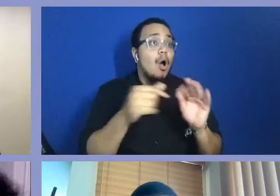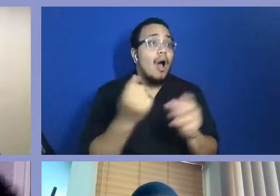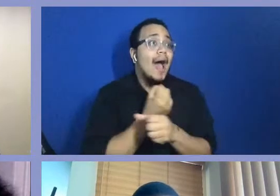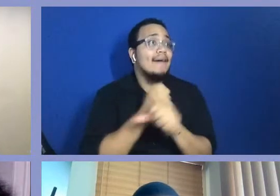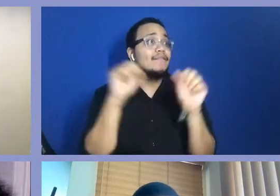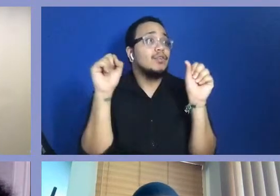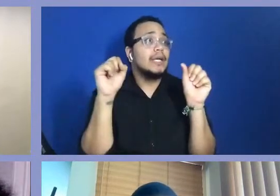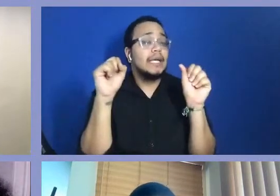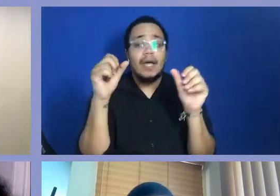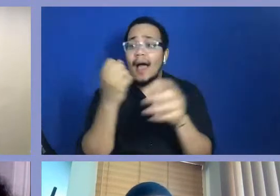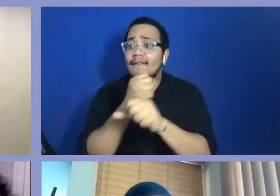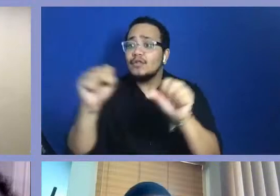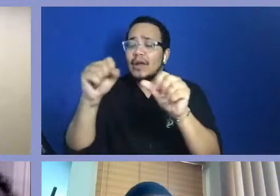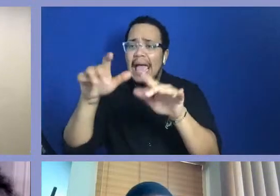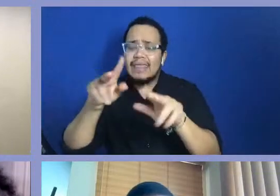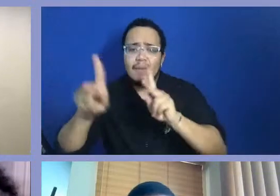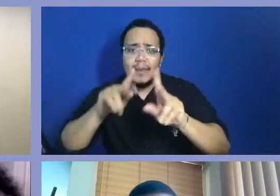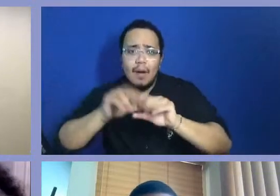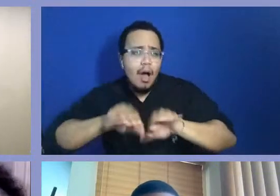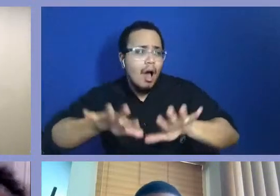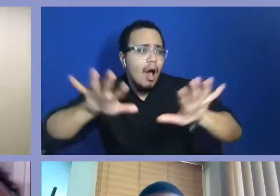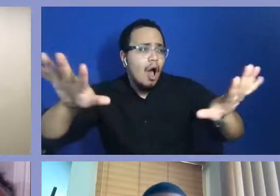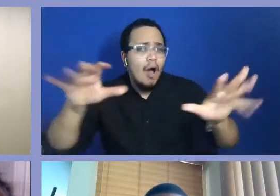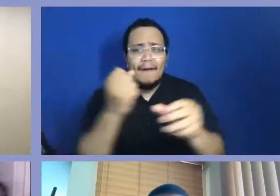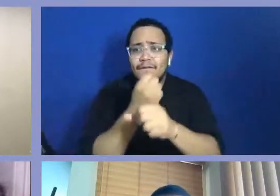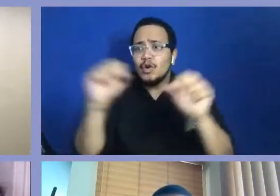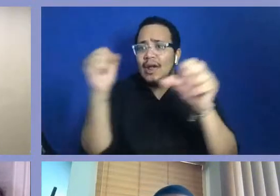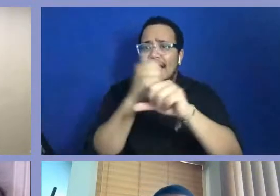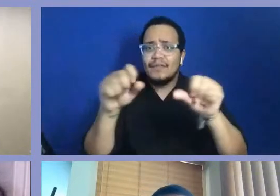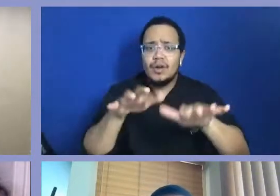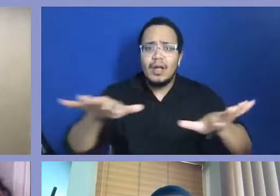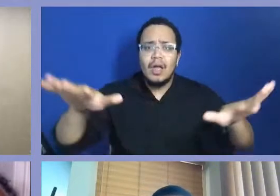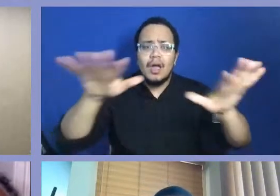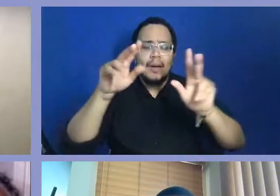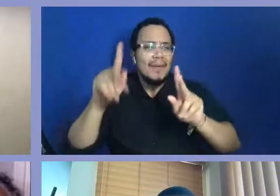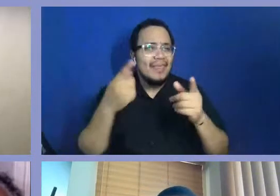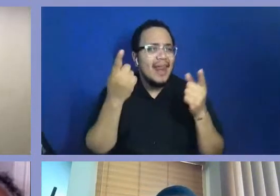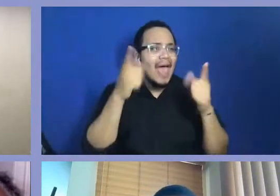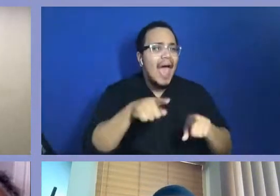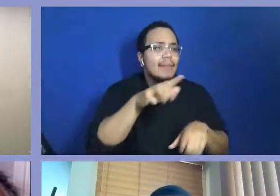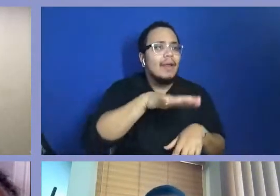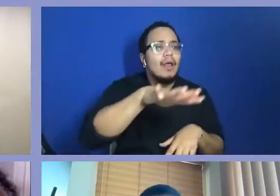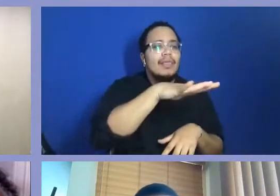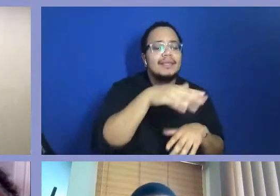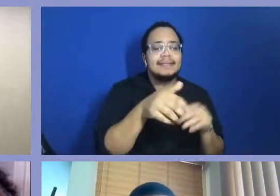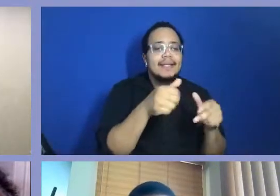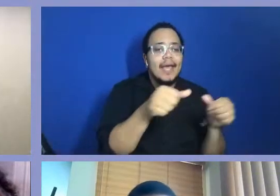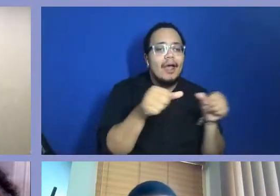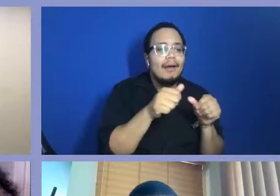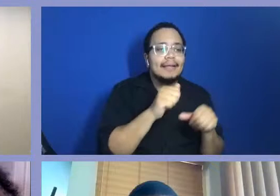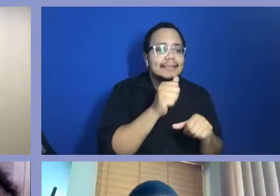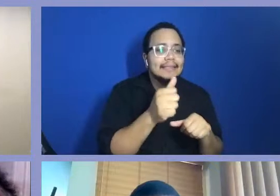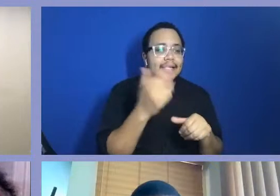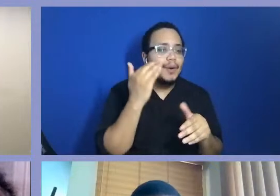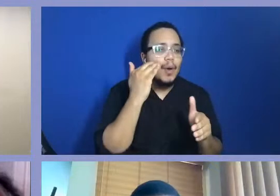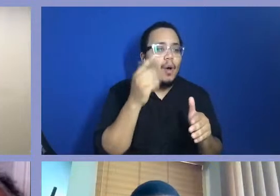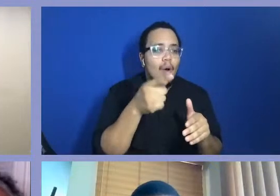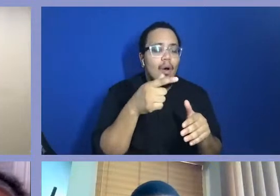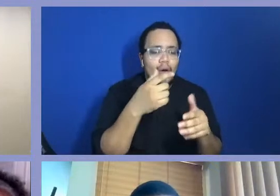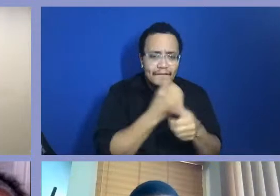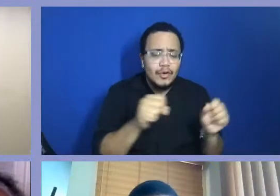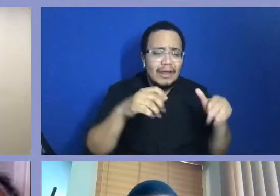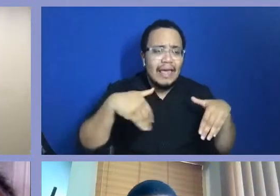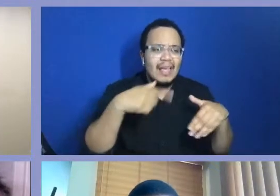Oh, they didn't tell me that. Oh, is that why you're locking me up? We have to understand that all of our city council people